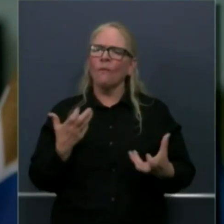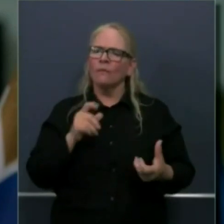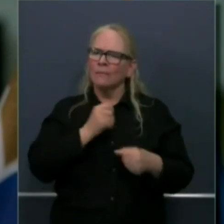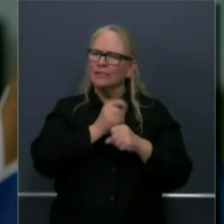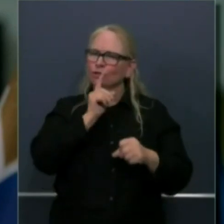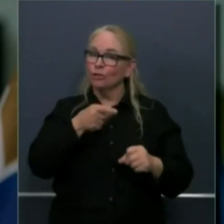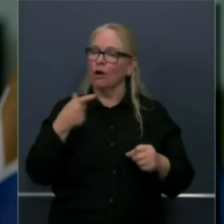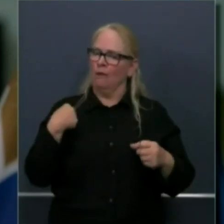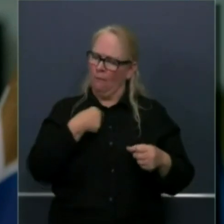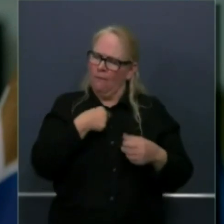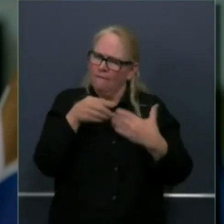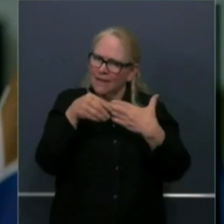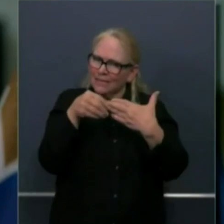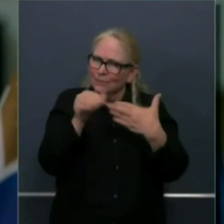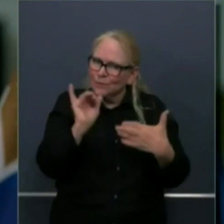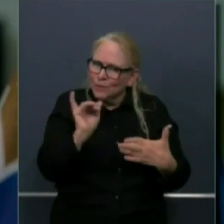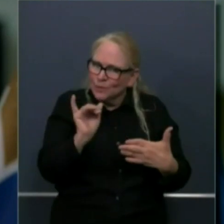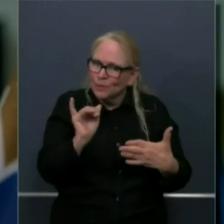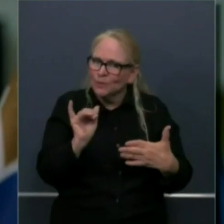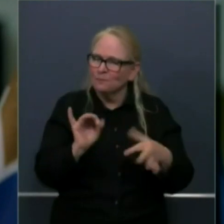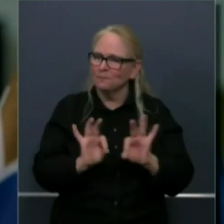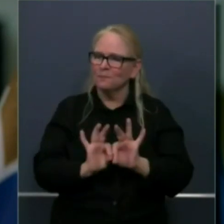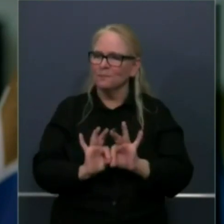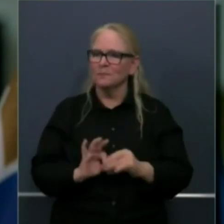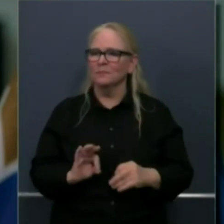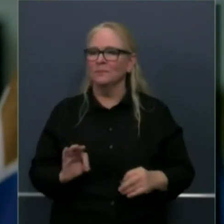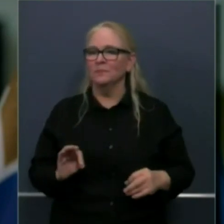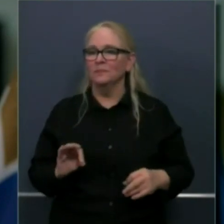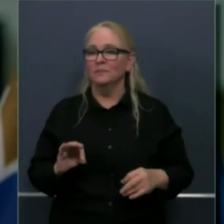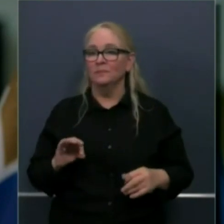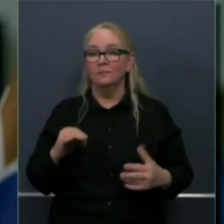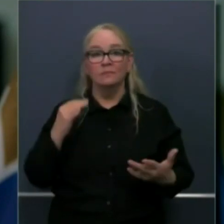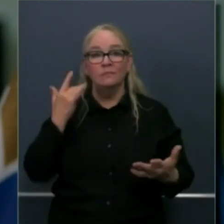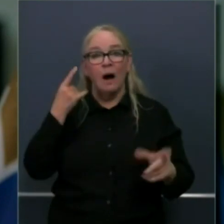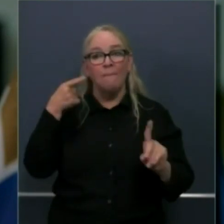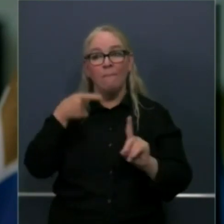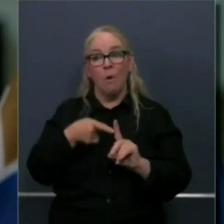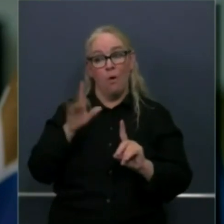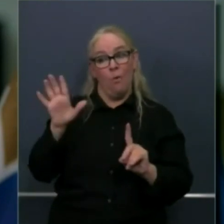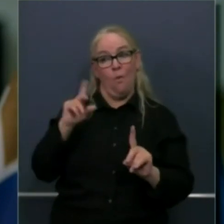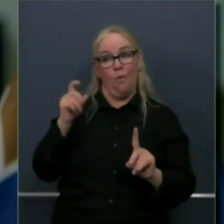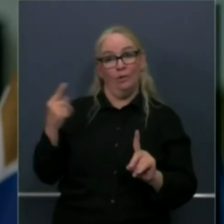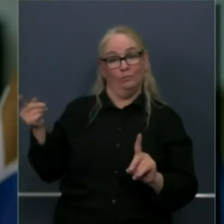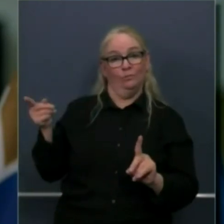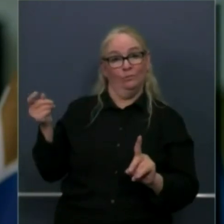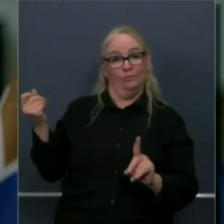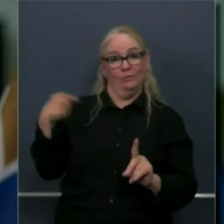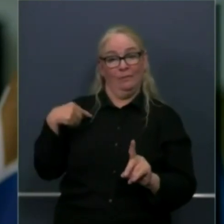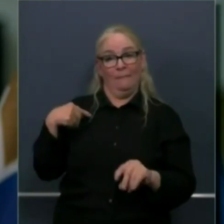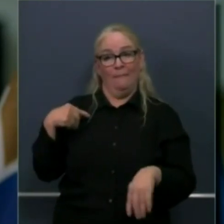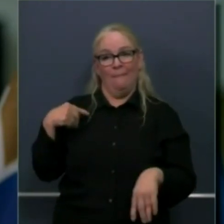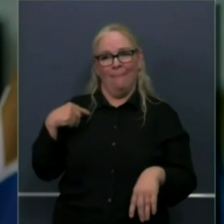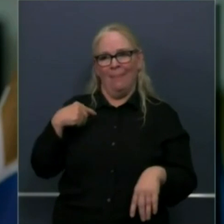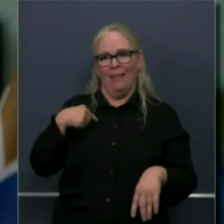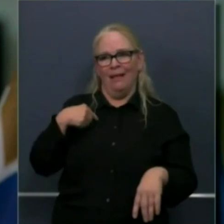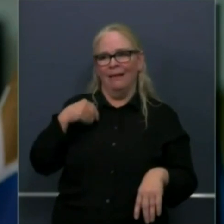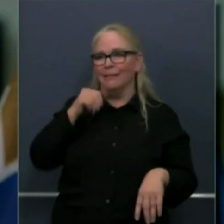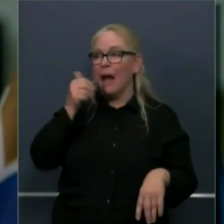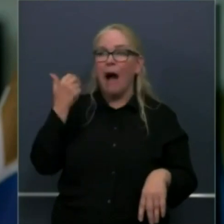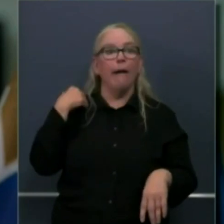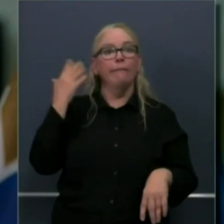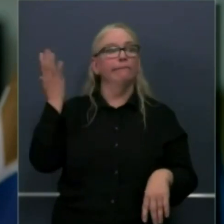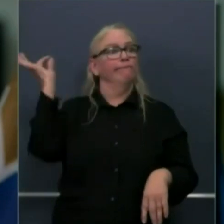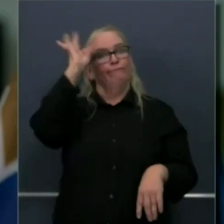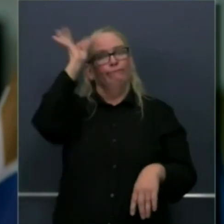it goes to the spirit of your question. Look, I am not naive and no one should be. And I think one of